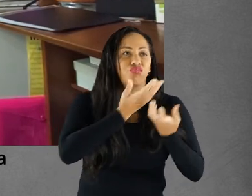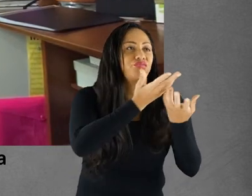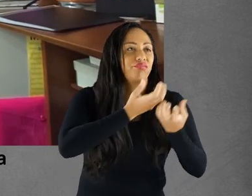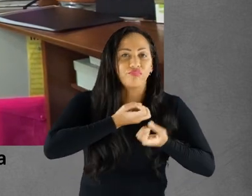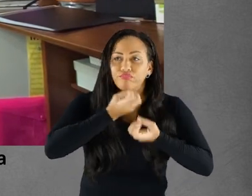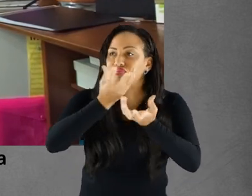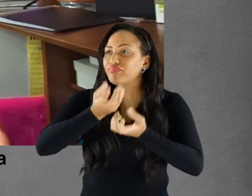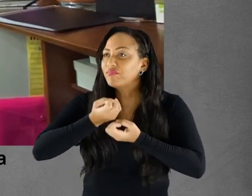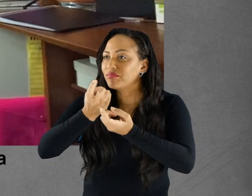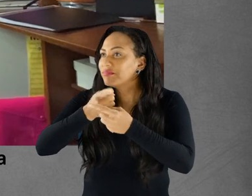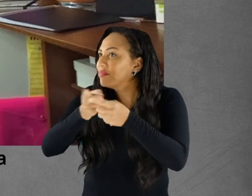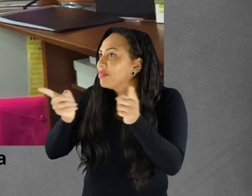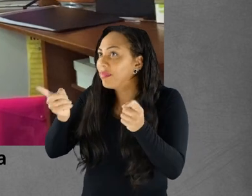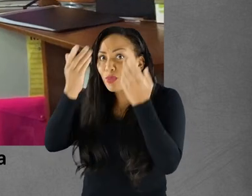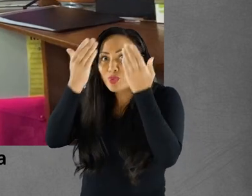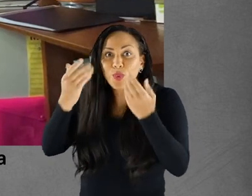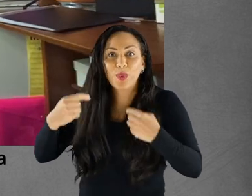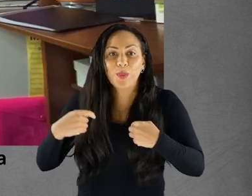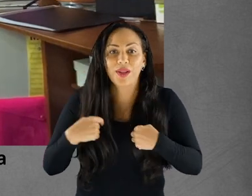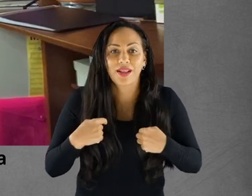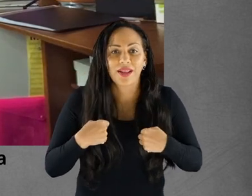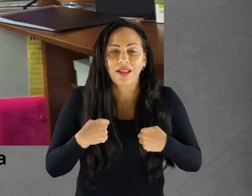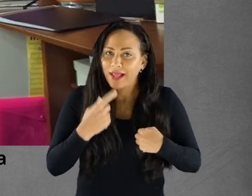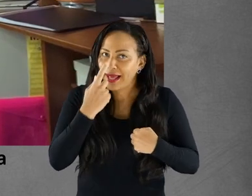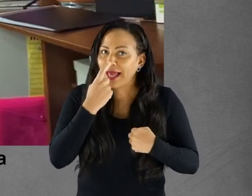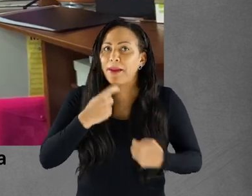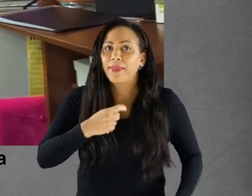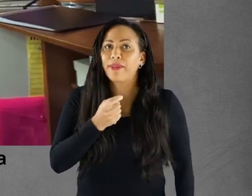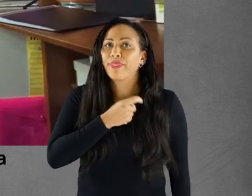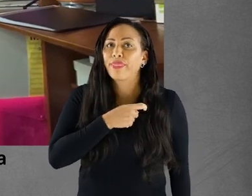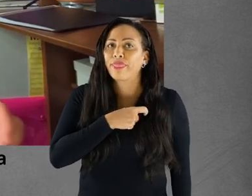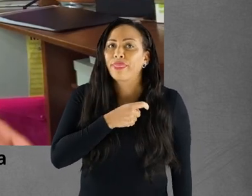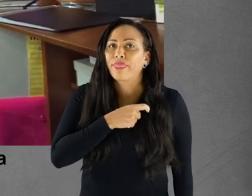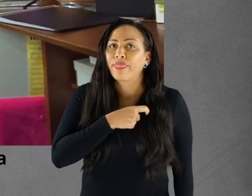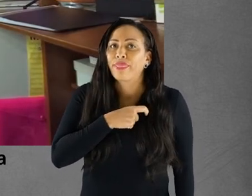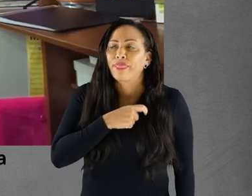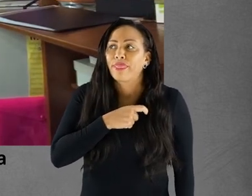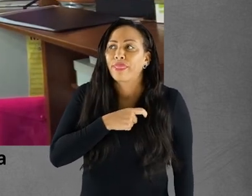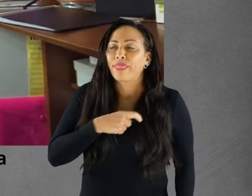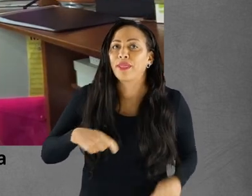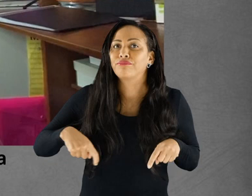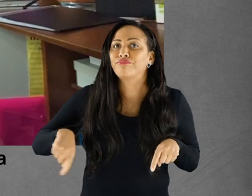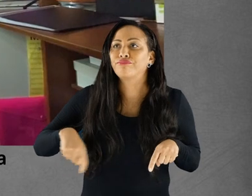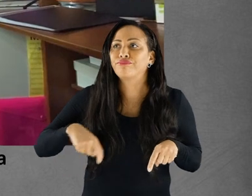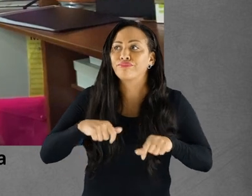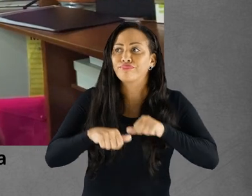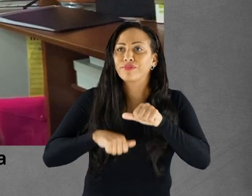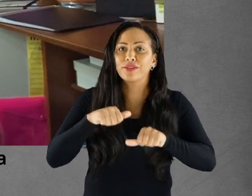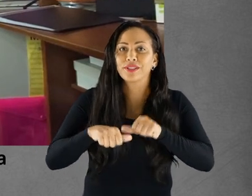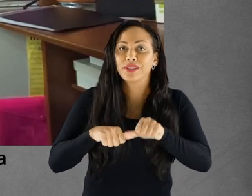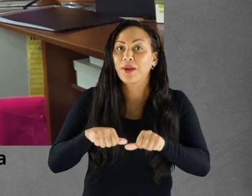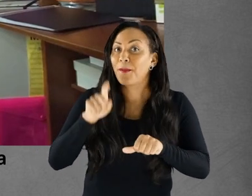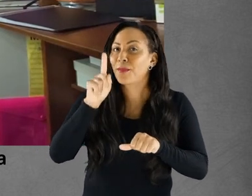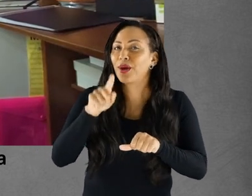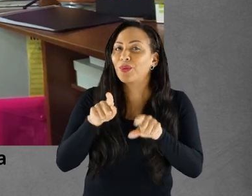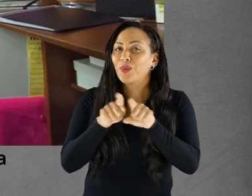strangers can be a very scary process but also a very